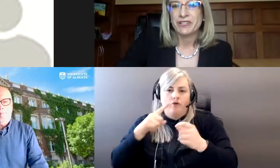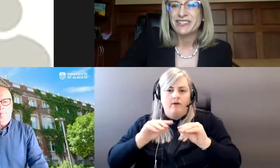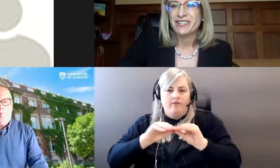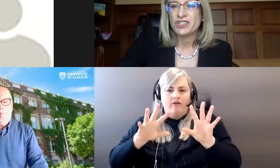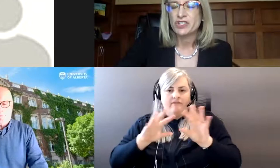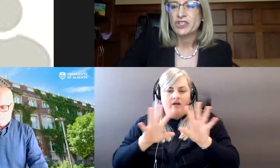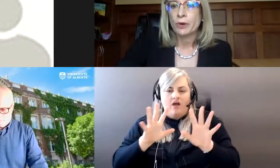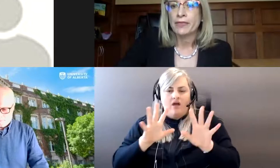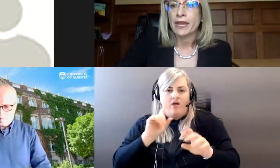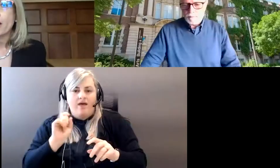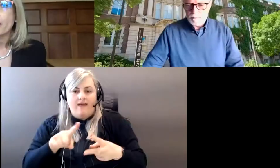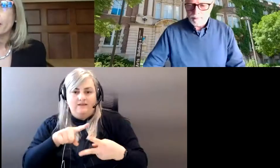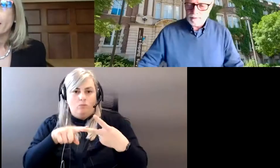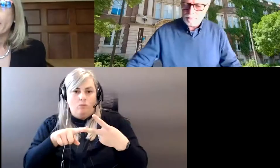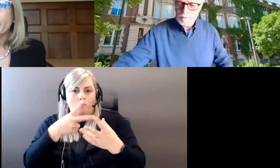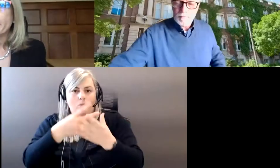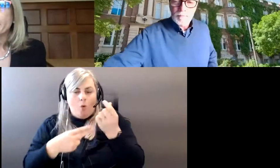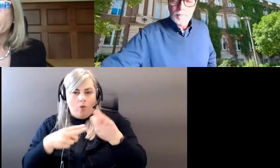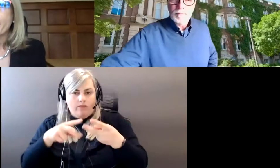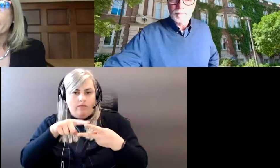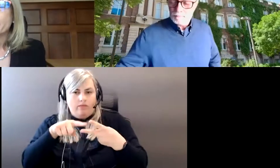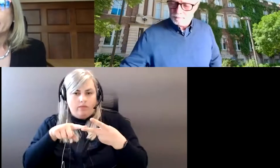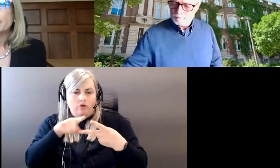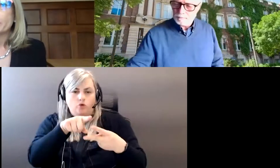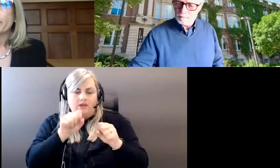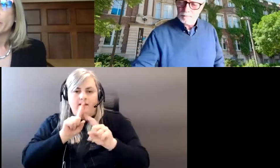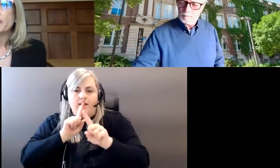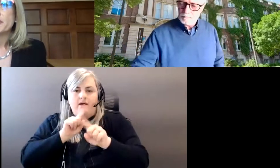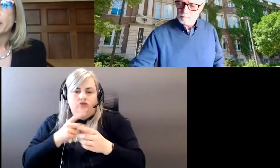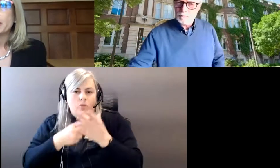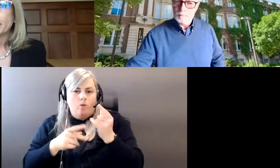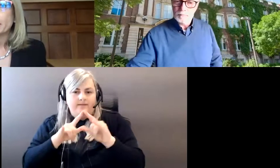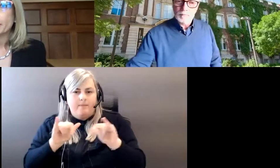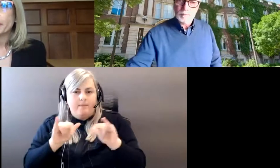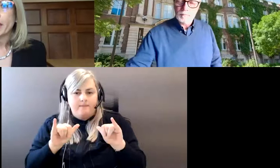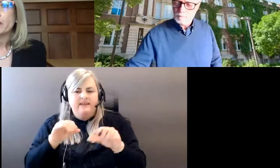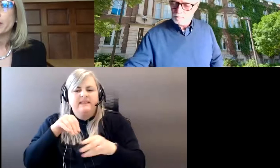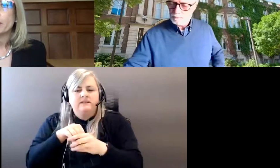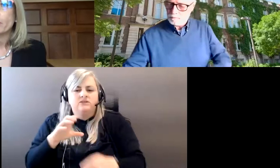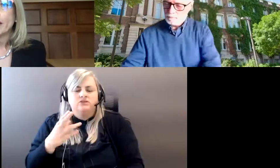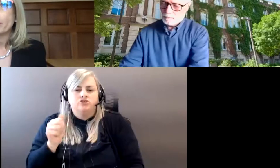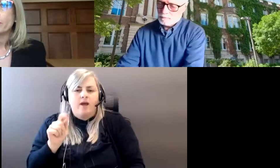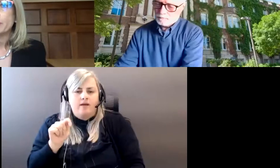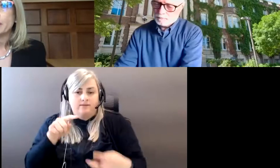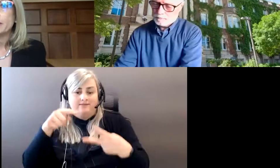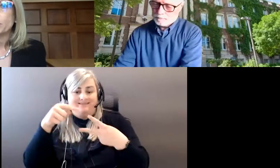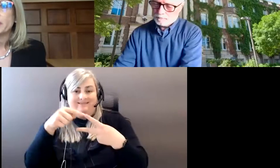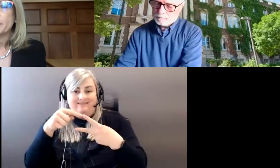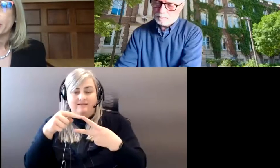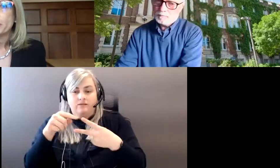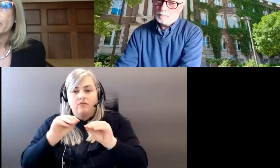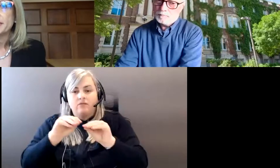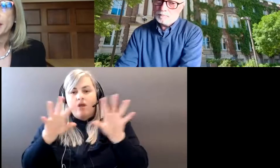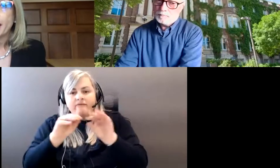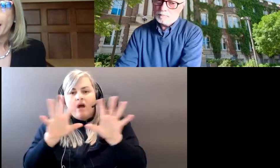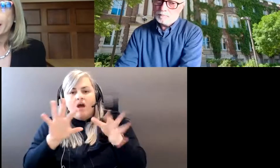can respond to each Joe and they are, uh, in the chat. So the first is a clarification around the service